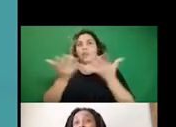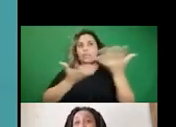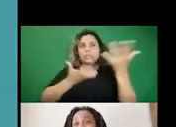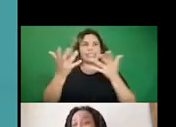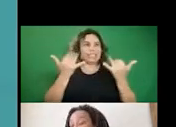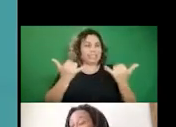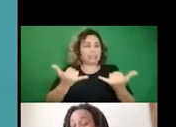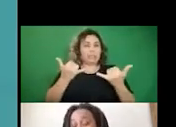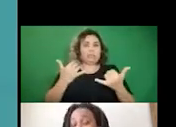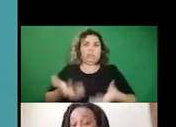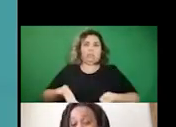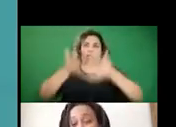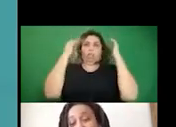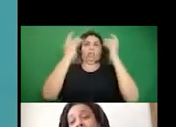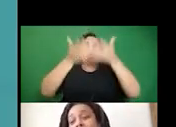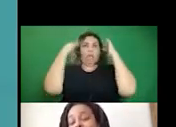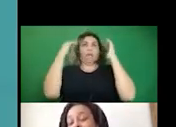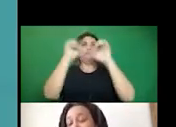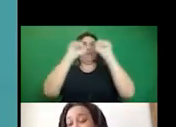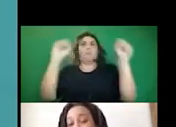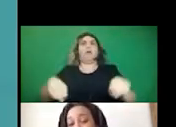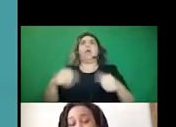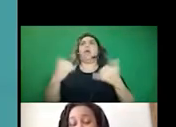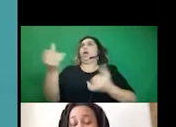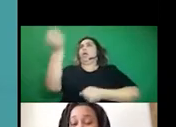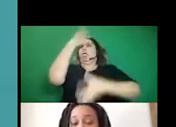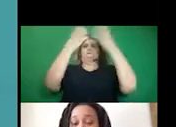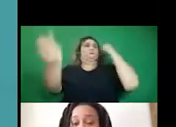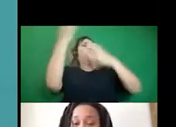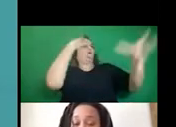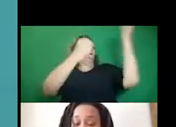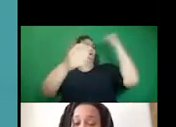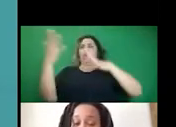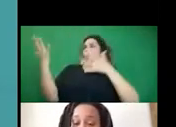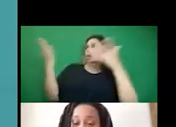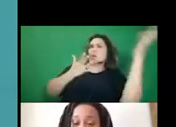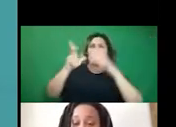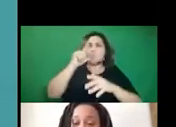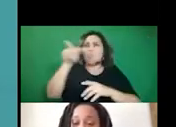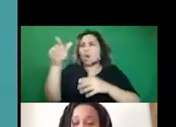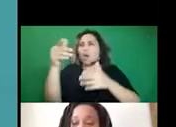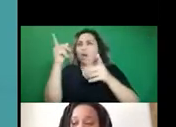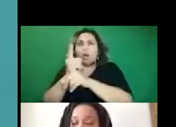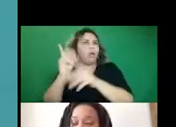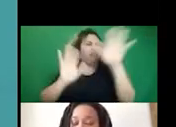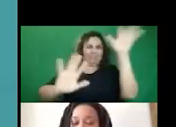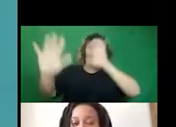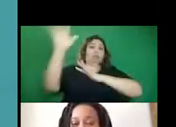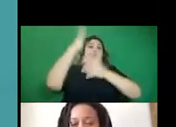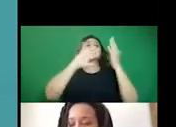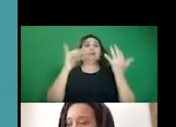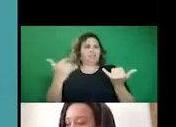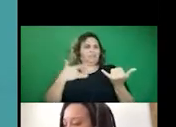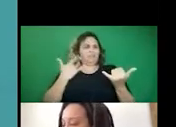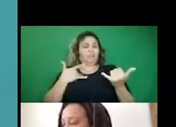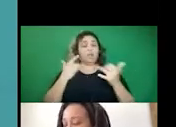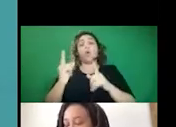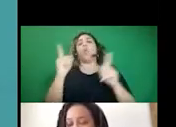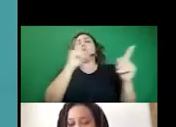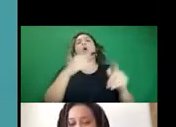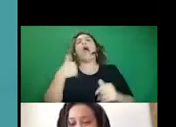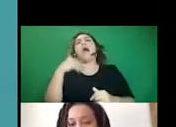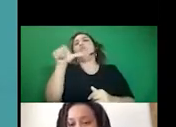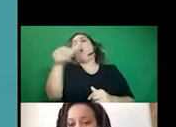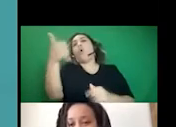overloaded information system. It's really important to hold, hold that nuance. Let's have one more person